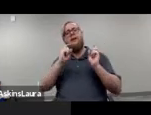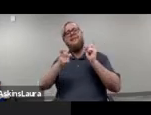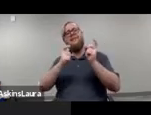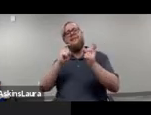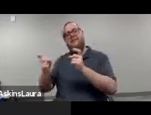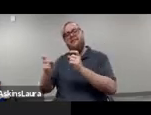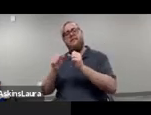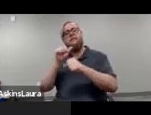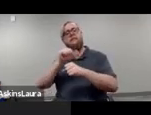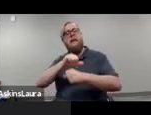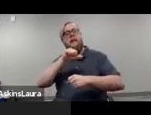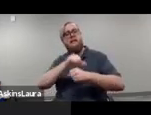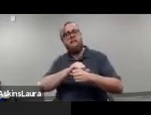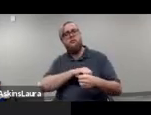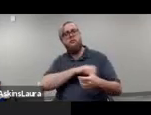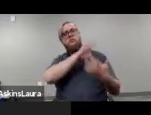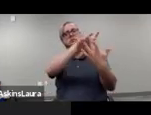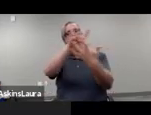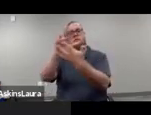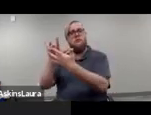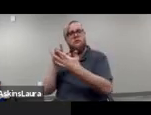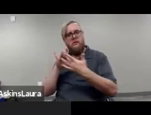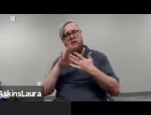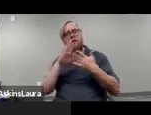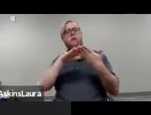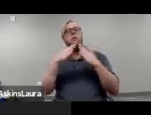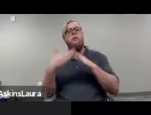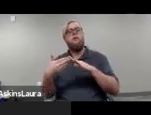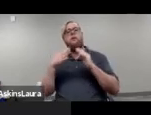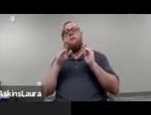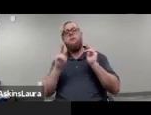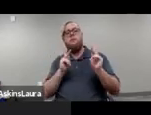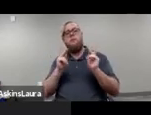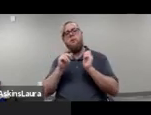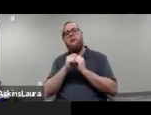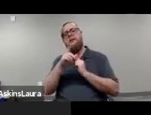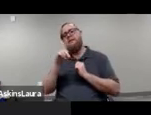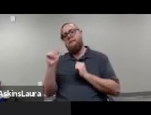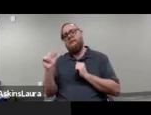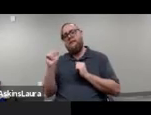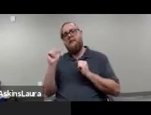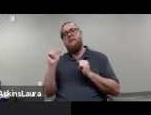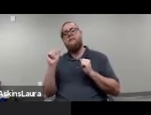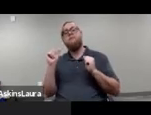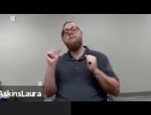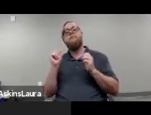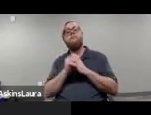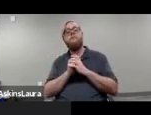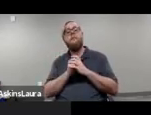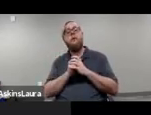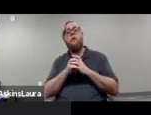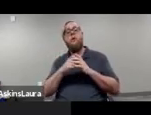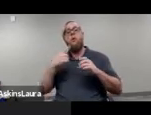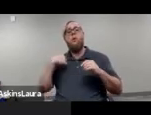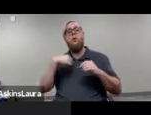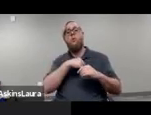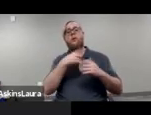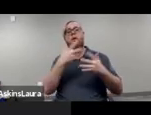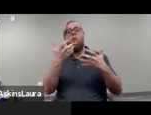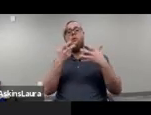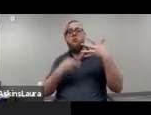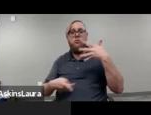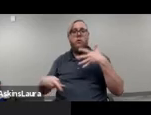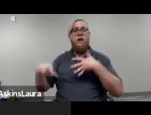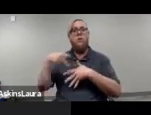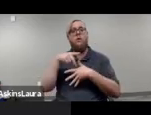outreaching to diverse communities, including communities of people with disabilities. That said, we want to prioritize those